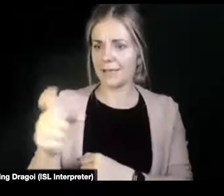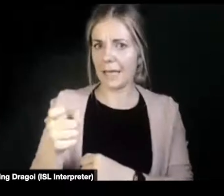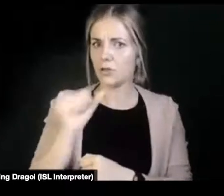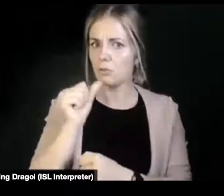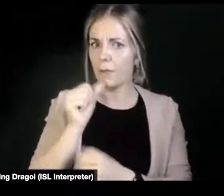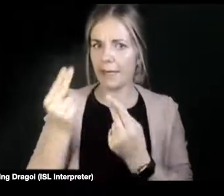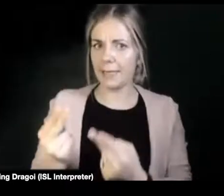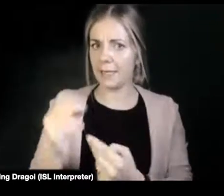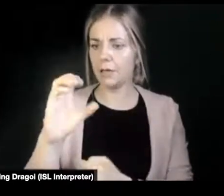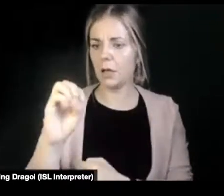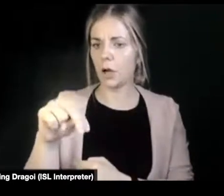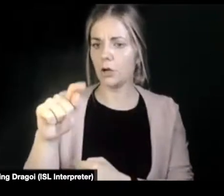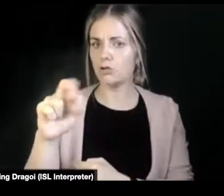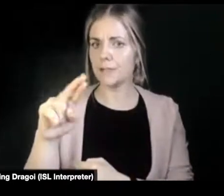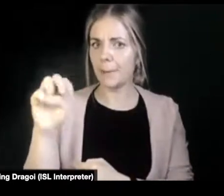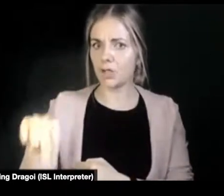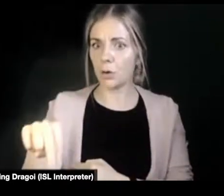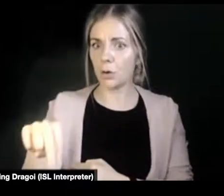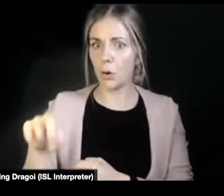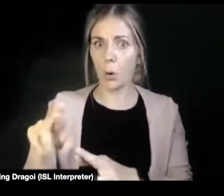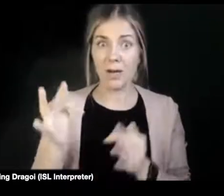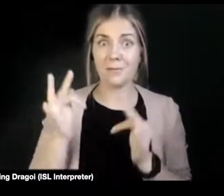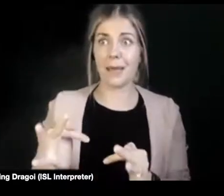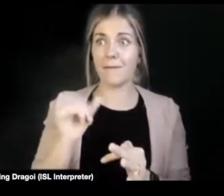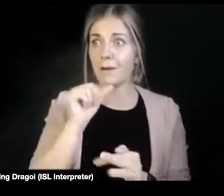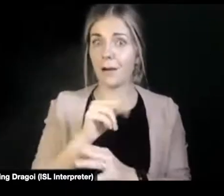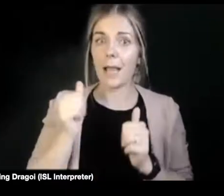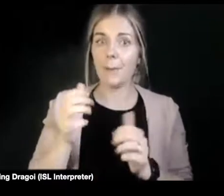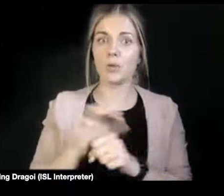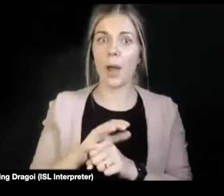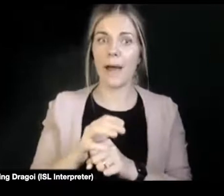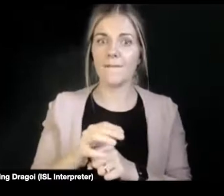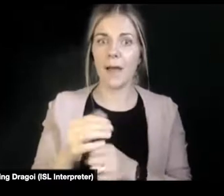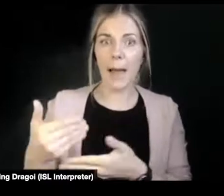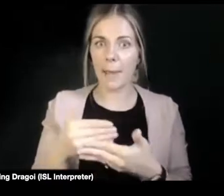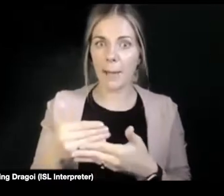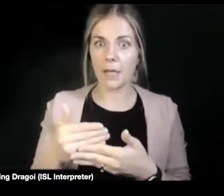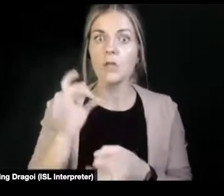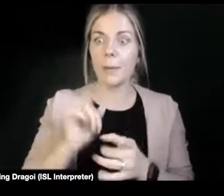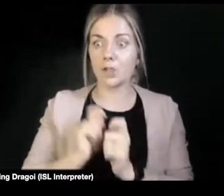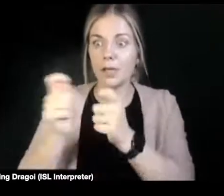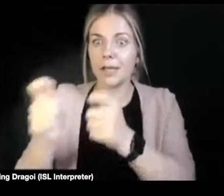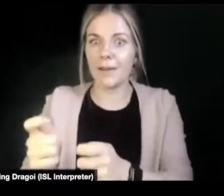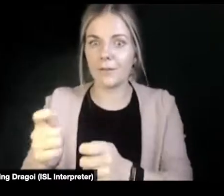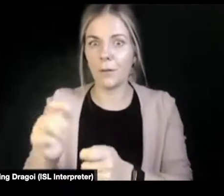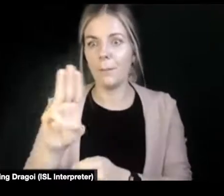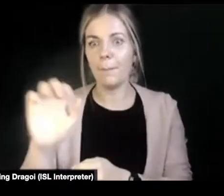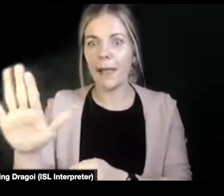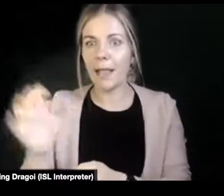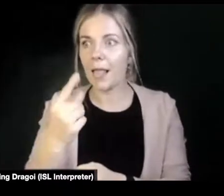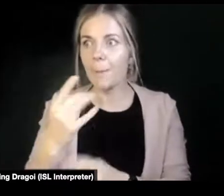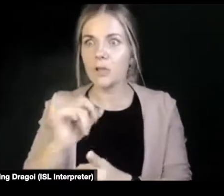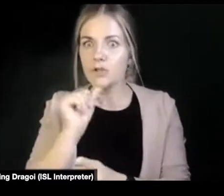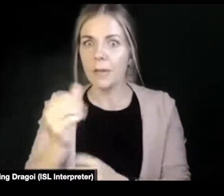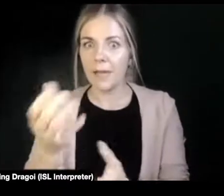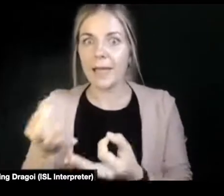you know, they definitely wouldn't be able to have a baby assumption. So we're going to put them on contraception to make sure that they don't get pregnant, even though we don't think they're going to